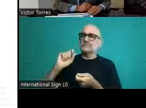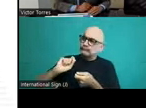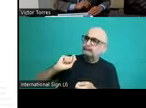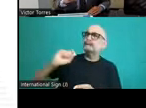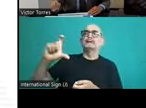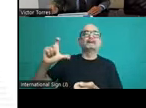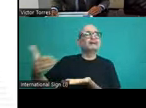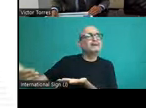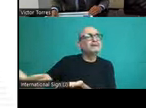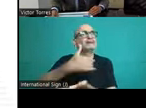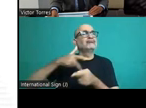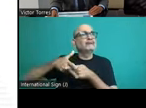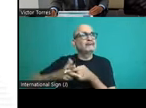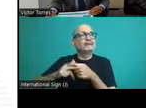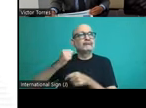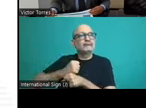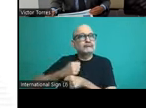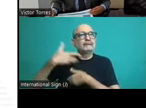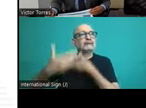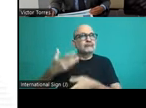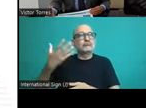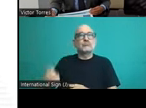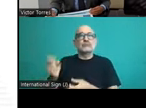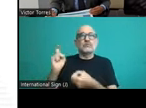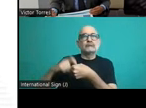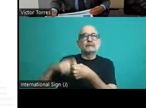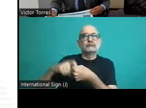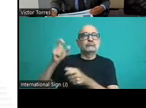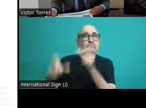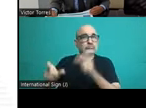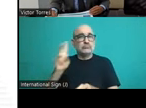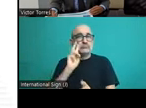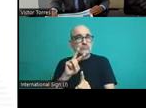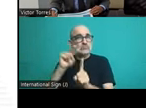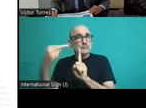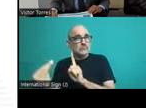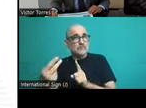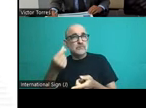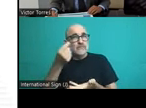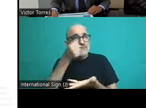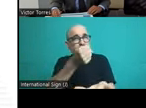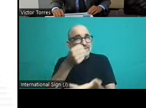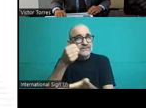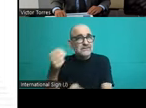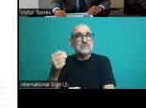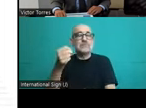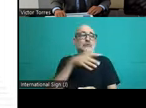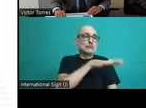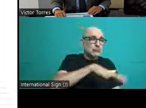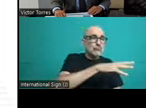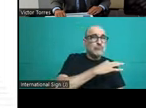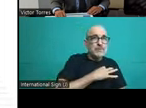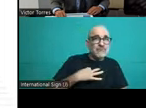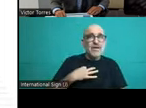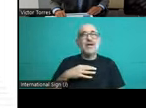here on the part of financing where the private insurers receives a series of purchases made